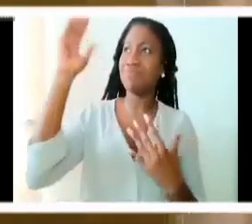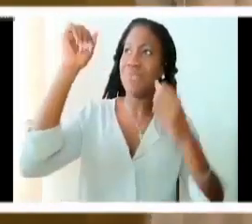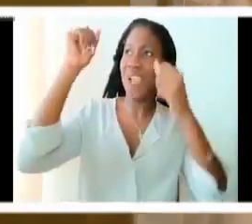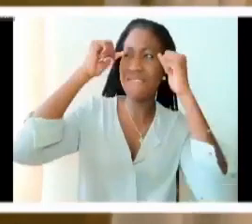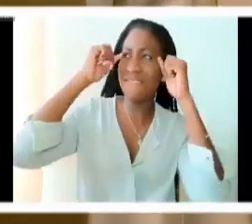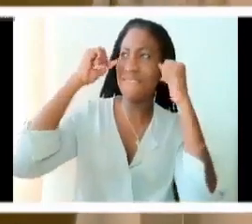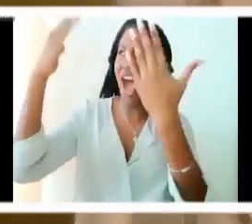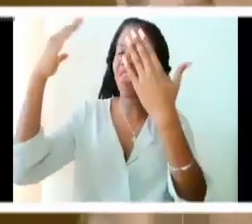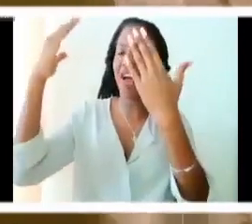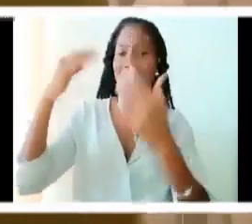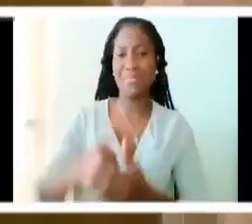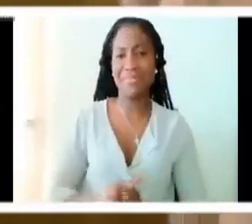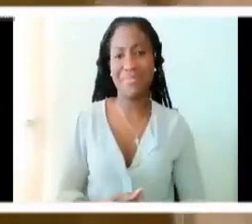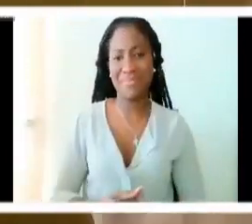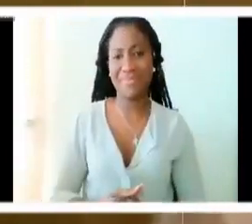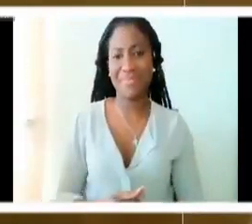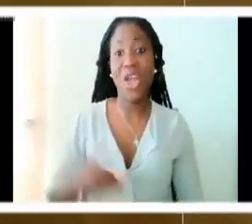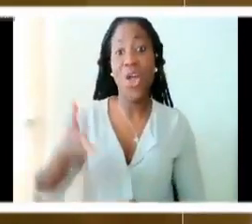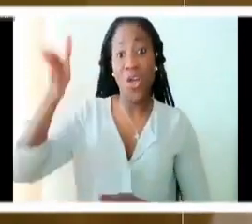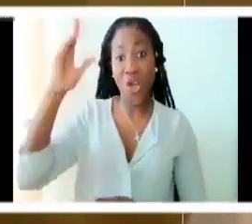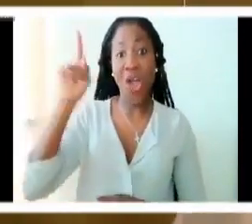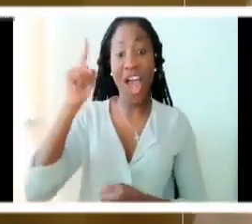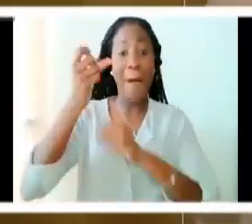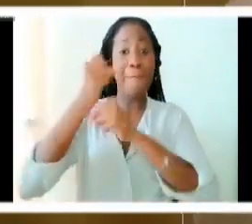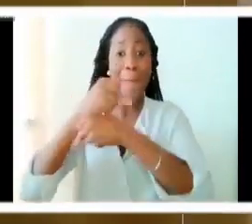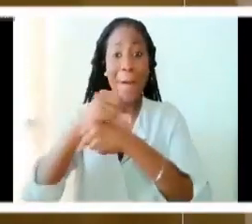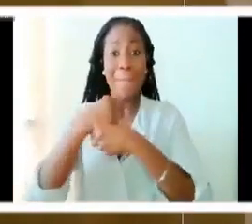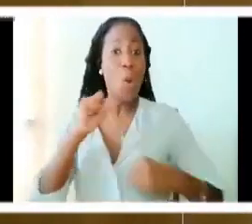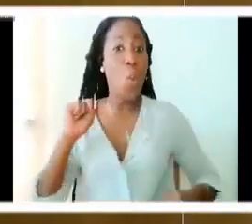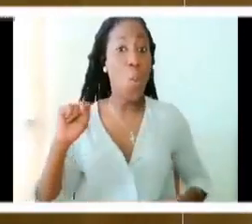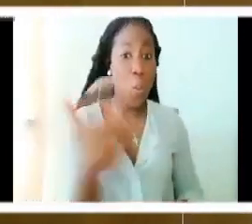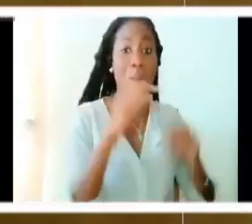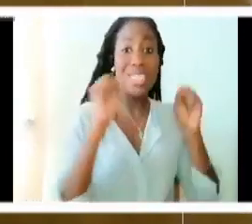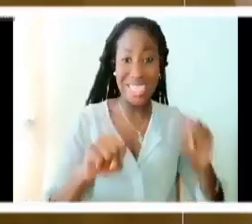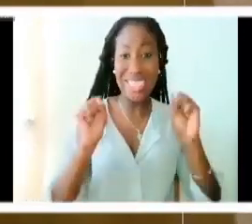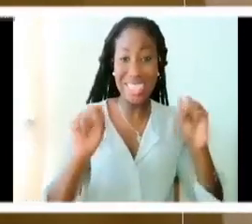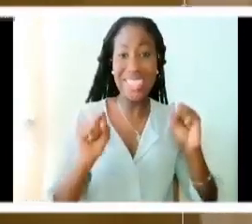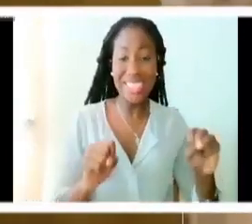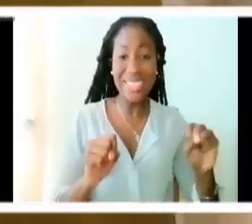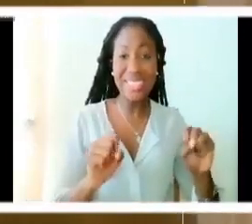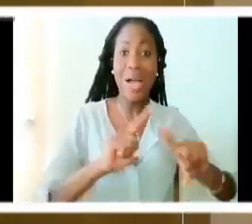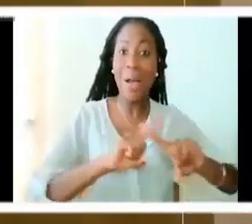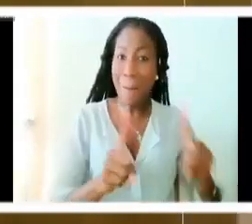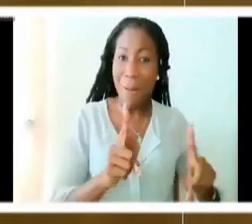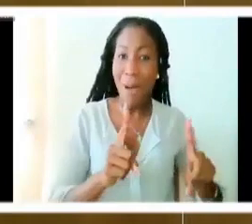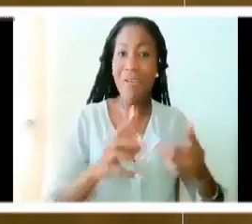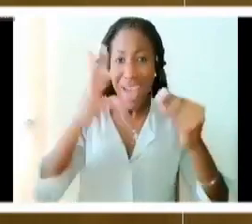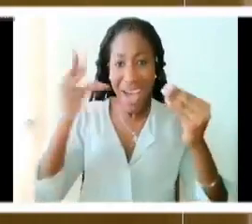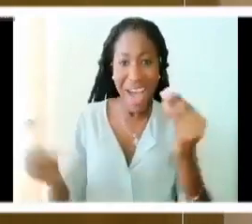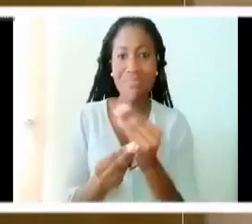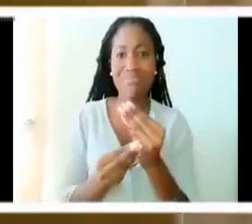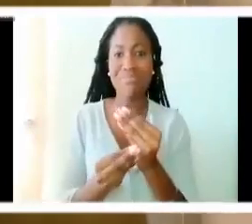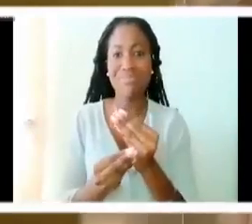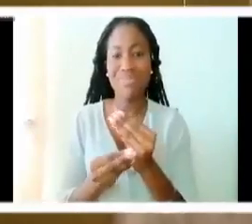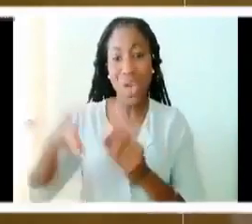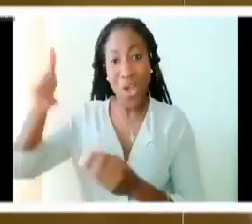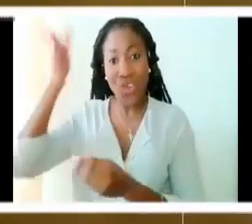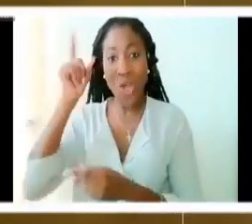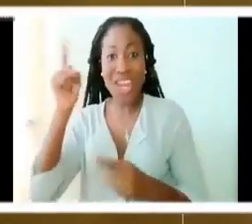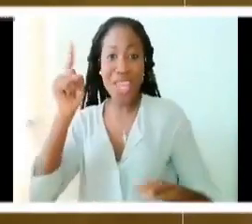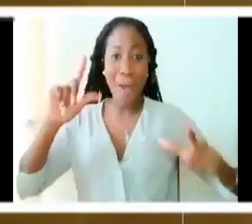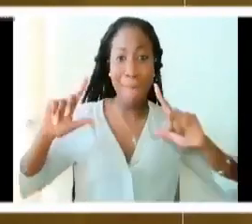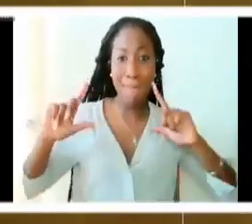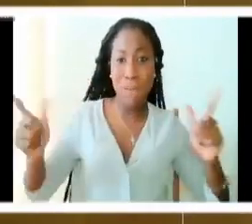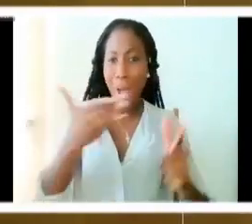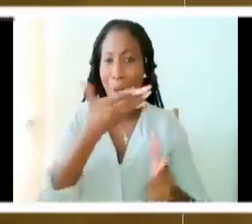God who created everything brothers and sisters. It's not just that this God was the biggest and the baddest God.